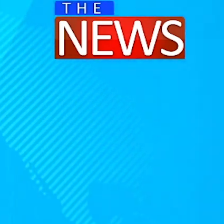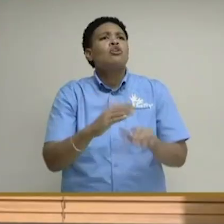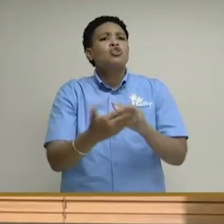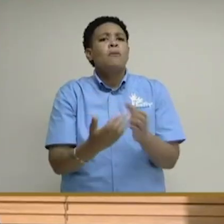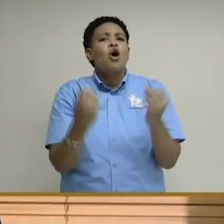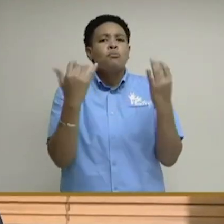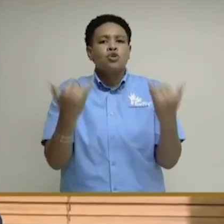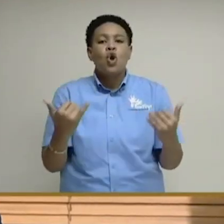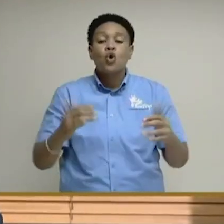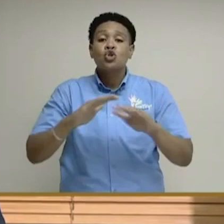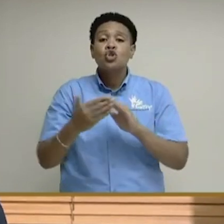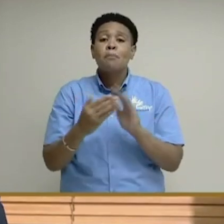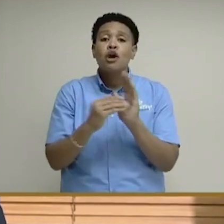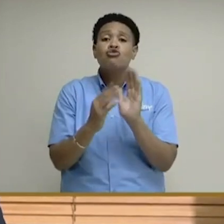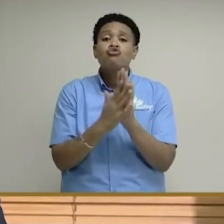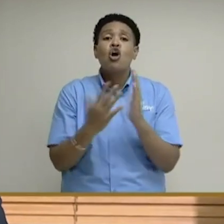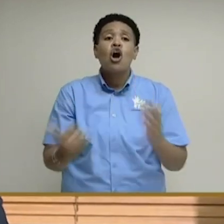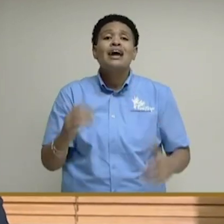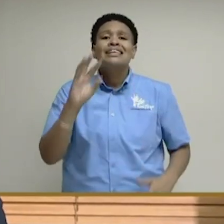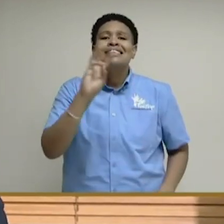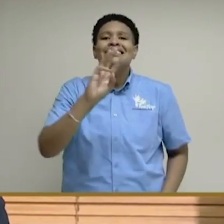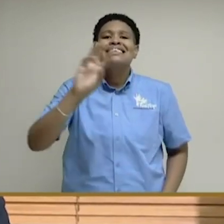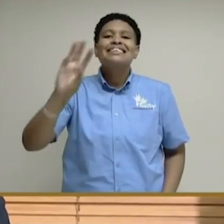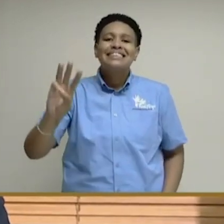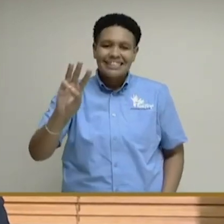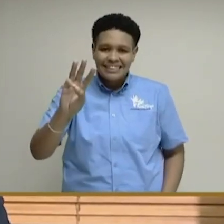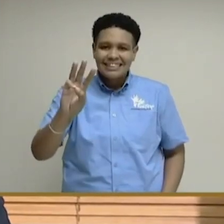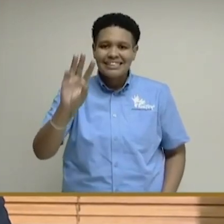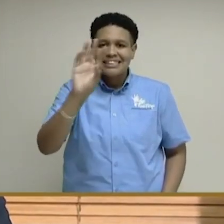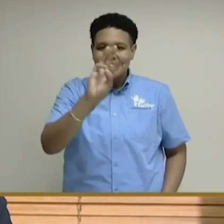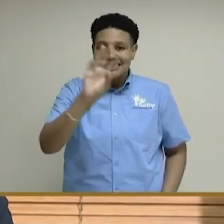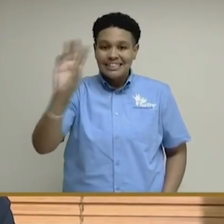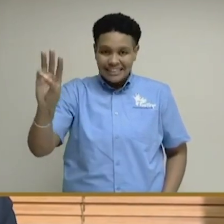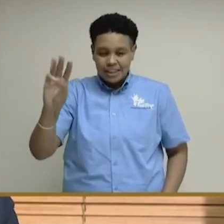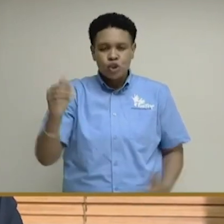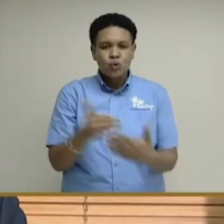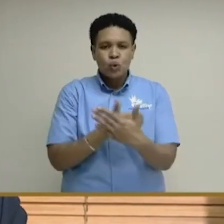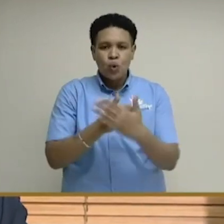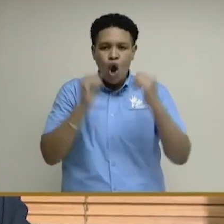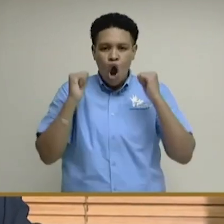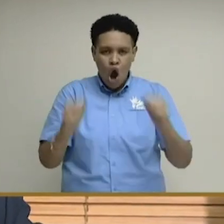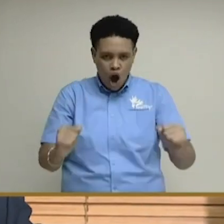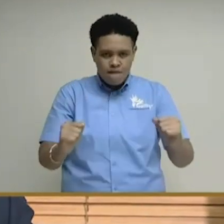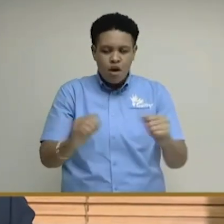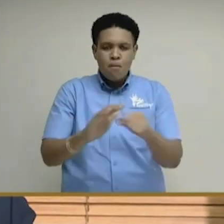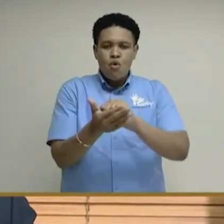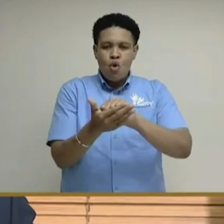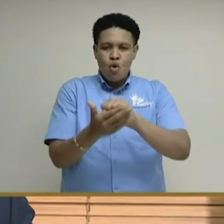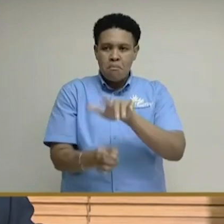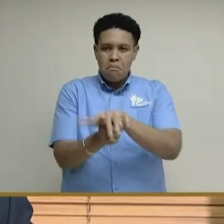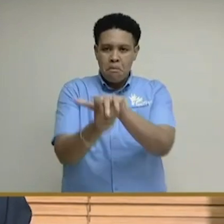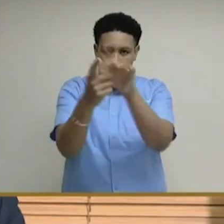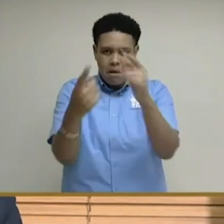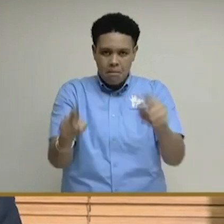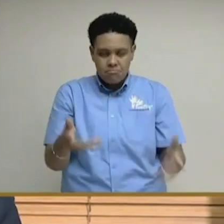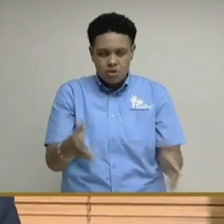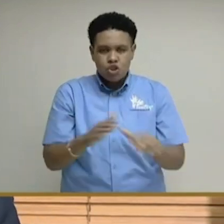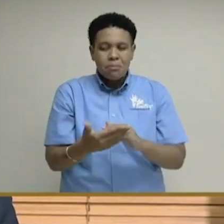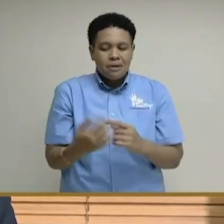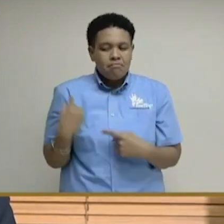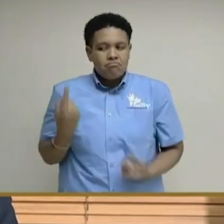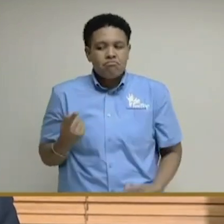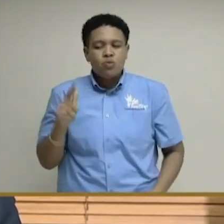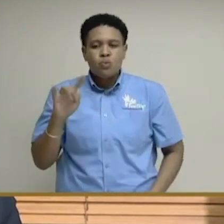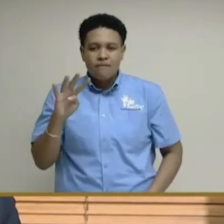Jamaica has recorded 66, that's 66 new confirmed COVID-19 cases in the